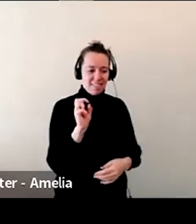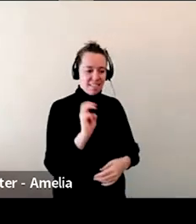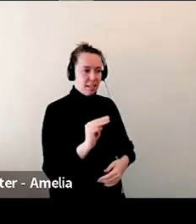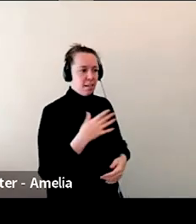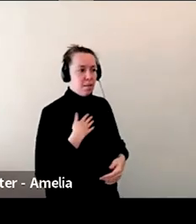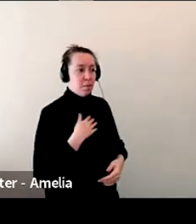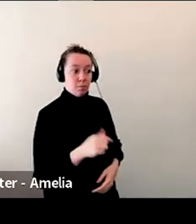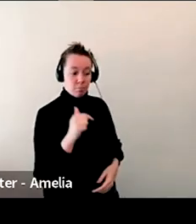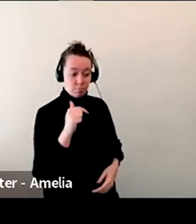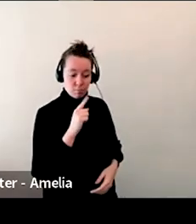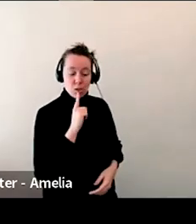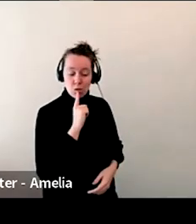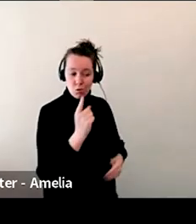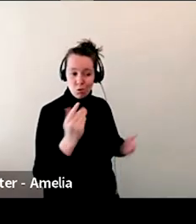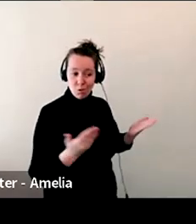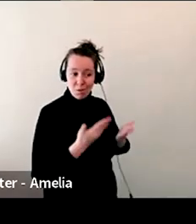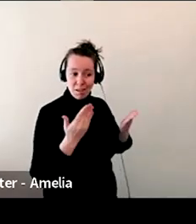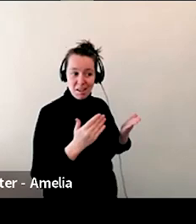heard this before.